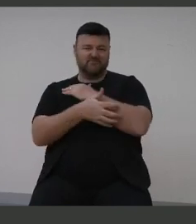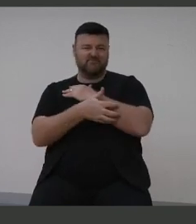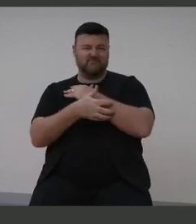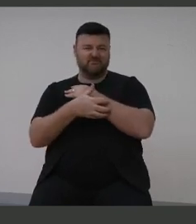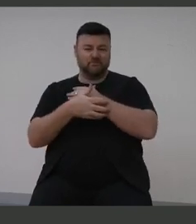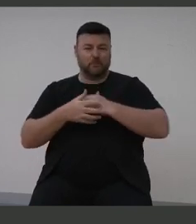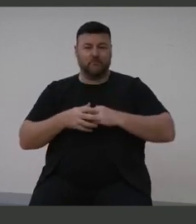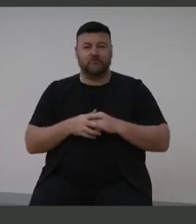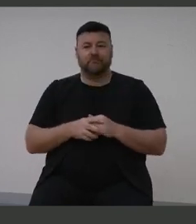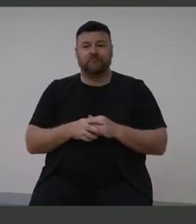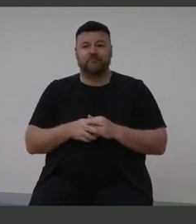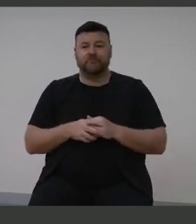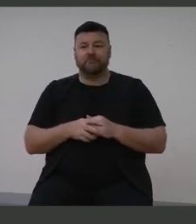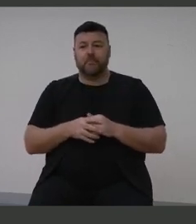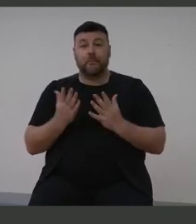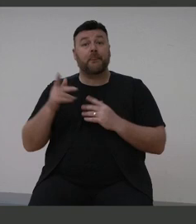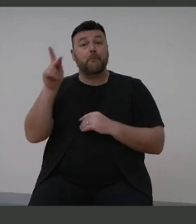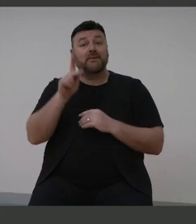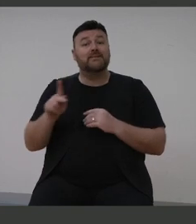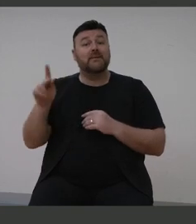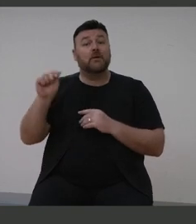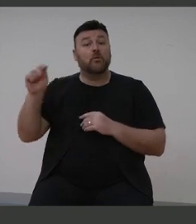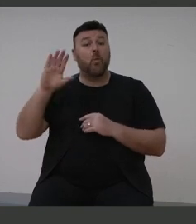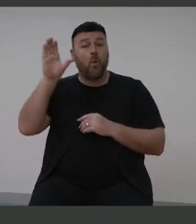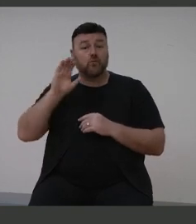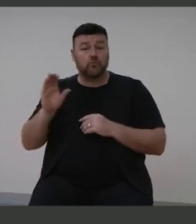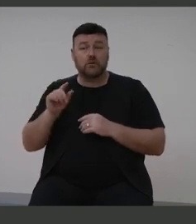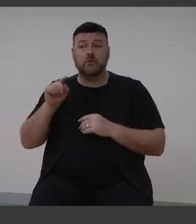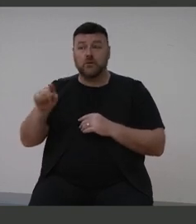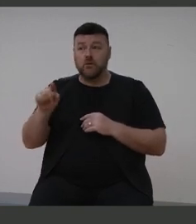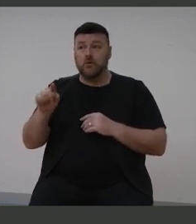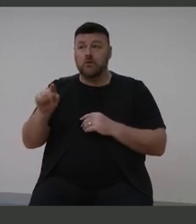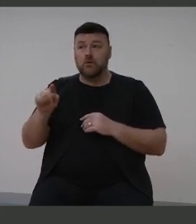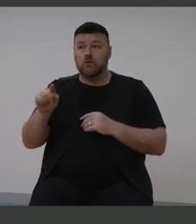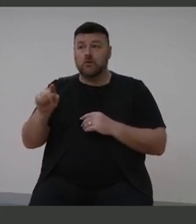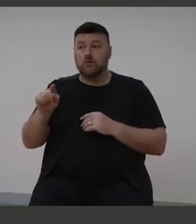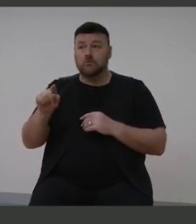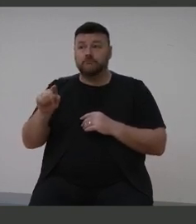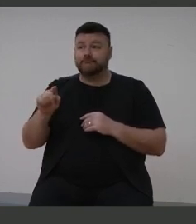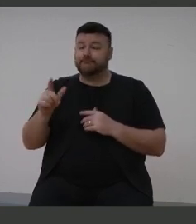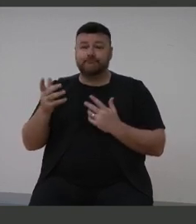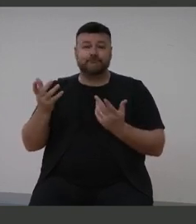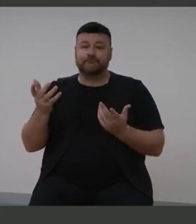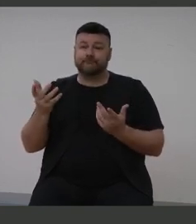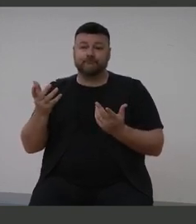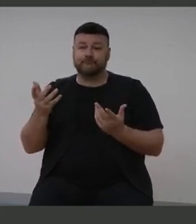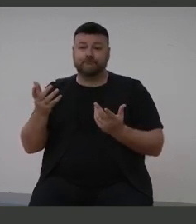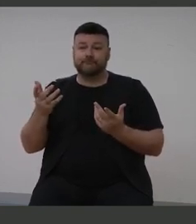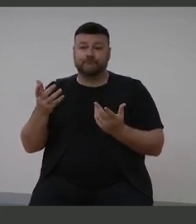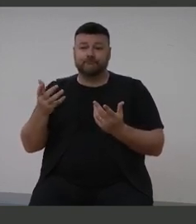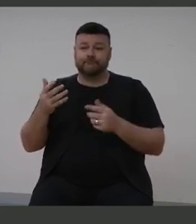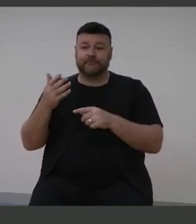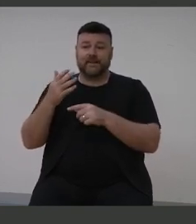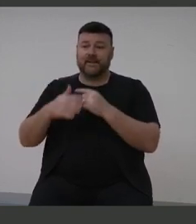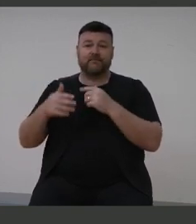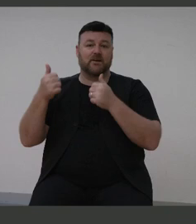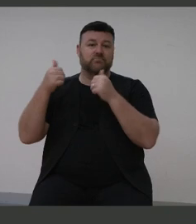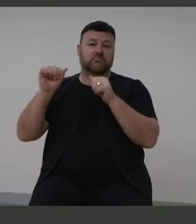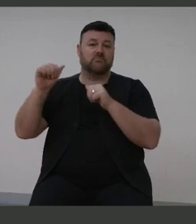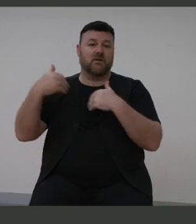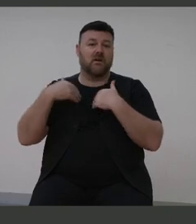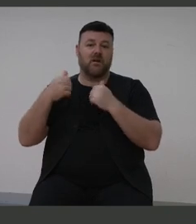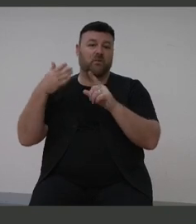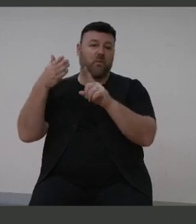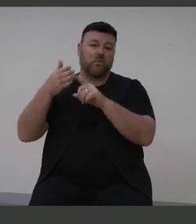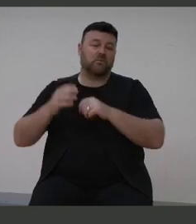traditionally and constantly don't meet their millennium health goals, don't meet